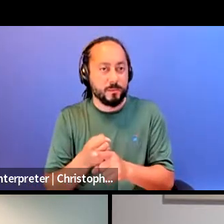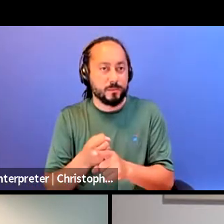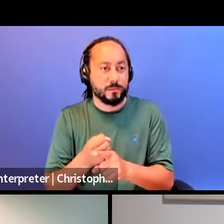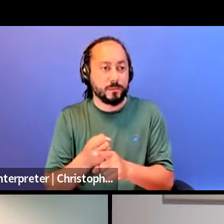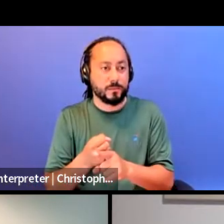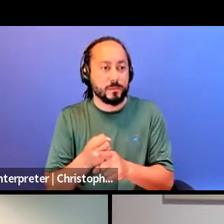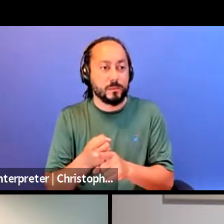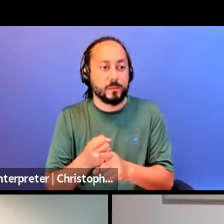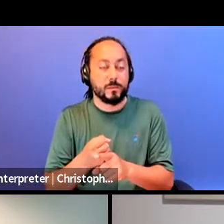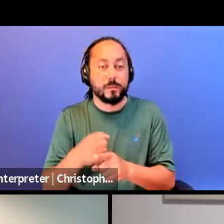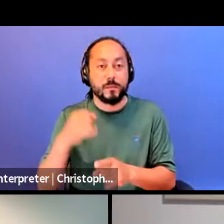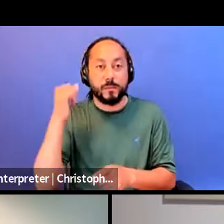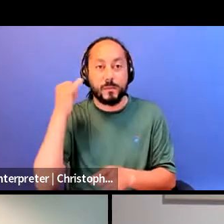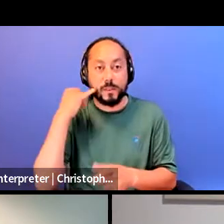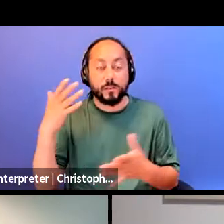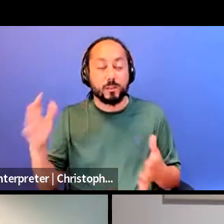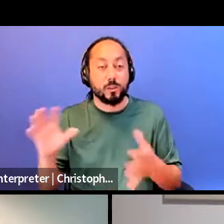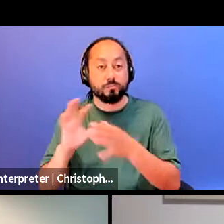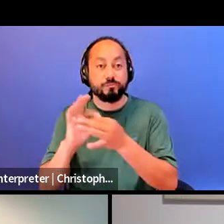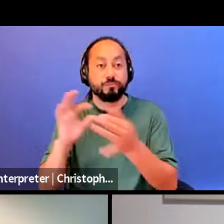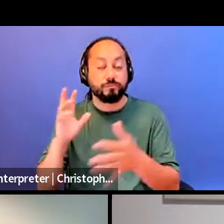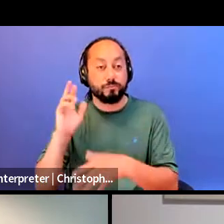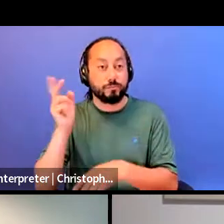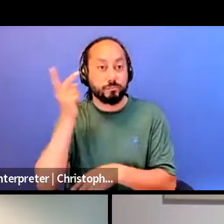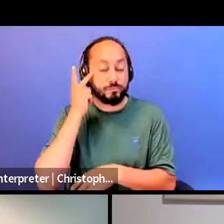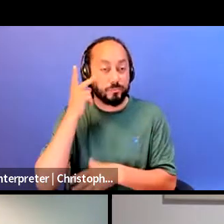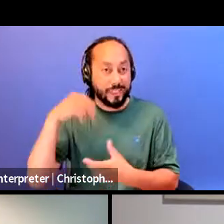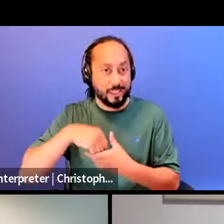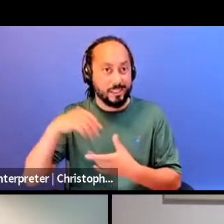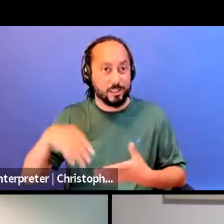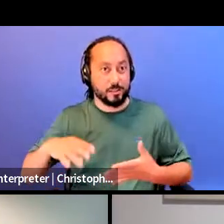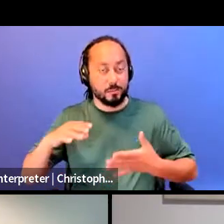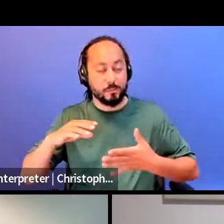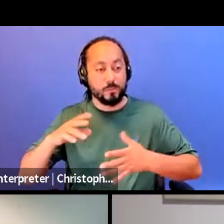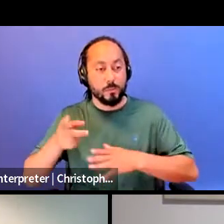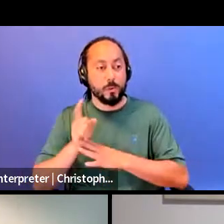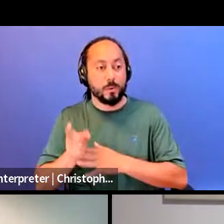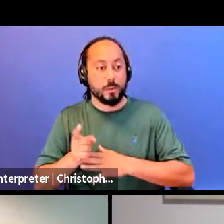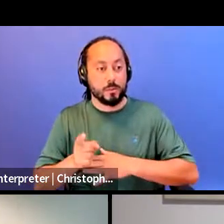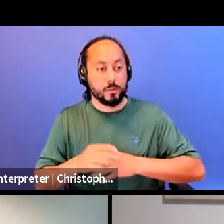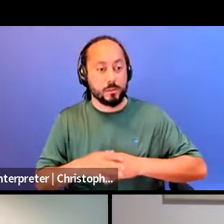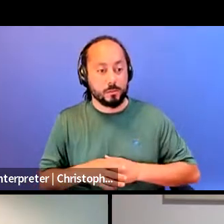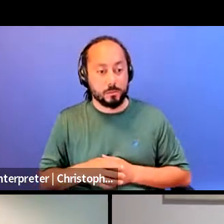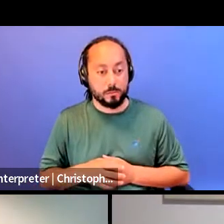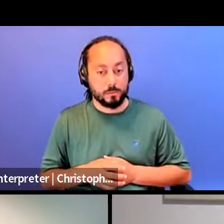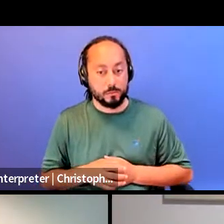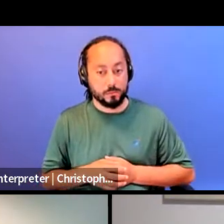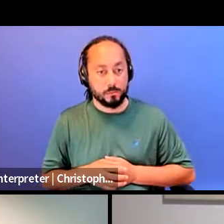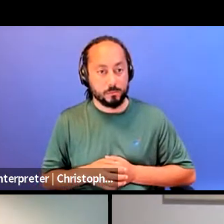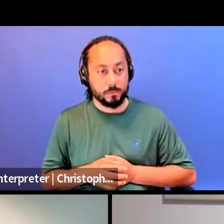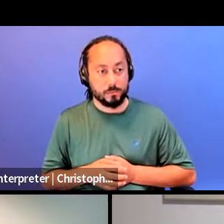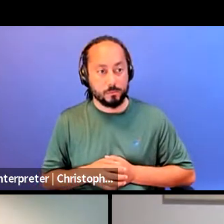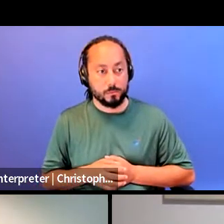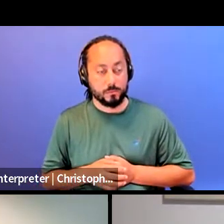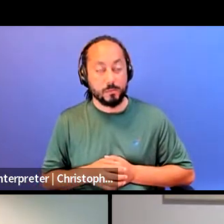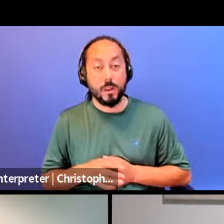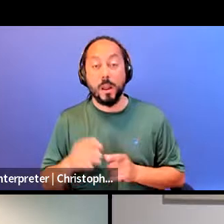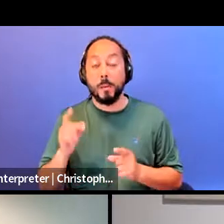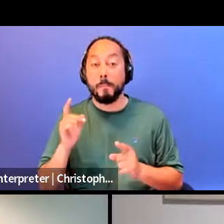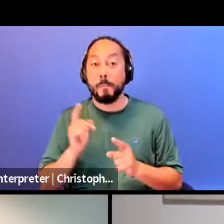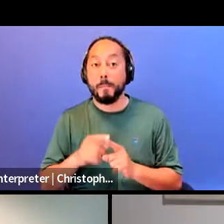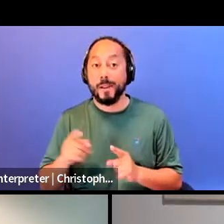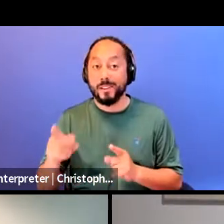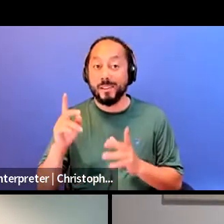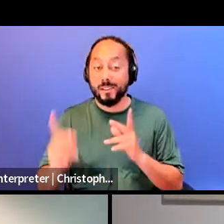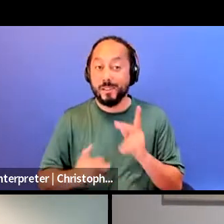is so depoliticized as it is in this moment, but not so only depoliticized. In fact, in the kinds of strategies